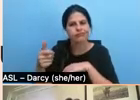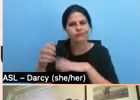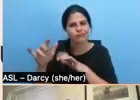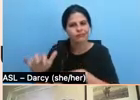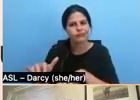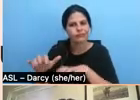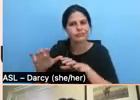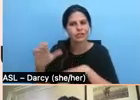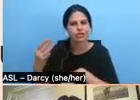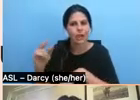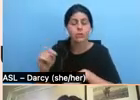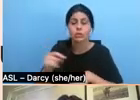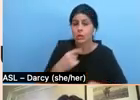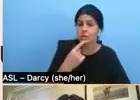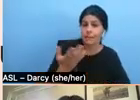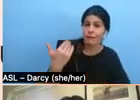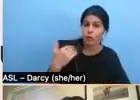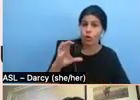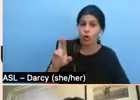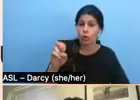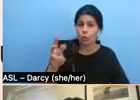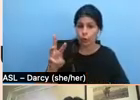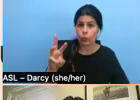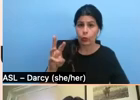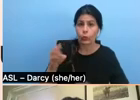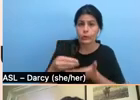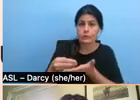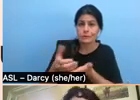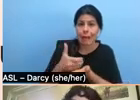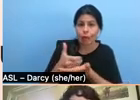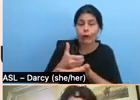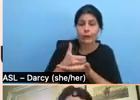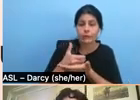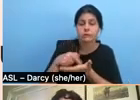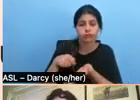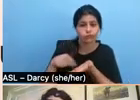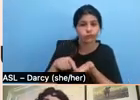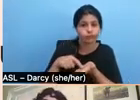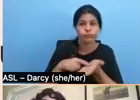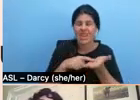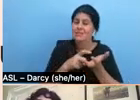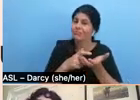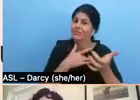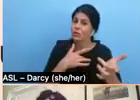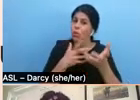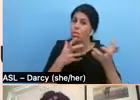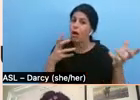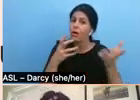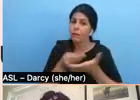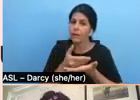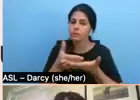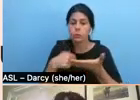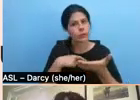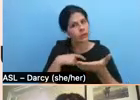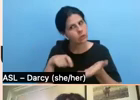so crew salaries, as I mentioned, are often the bulk of budgets and it is an opportunity that we have to pay people fairly for their labor, even